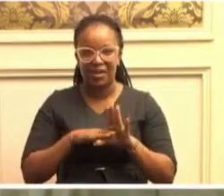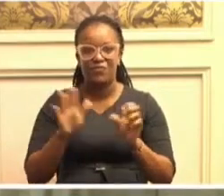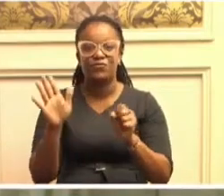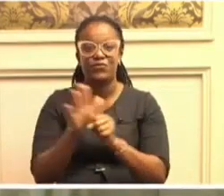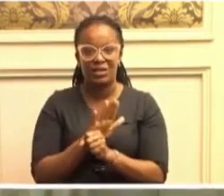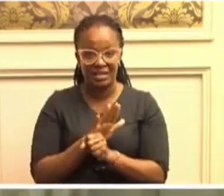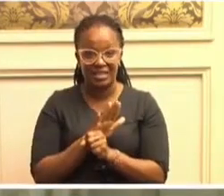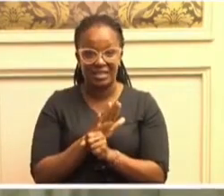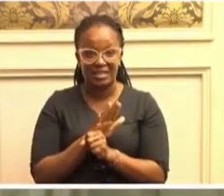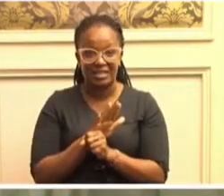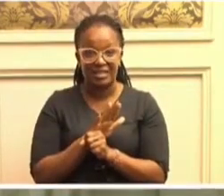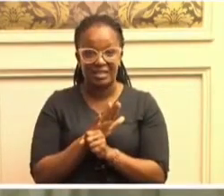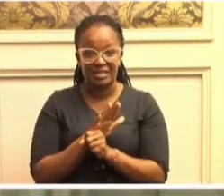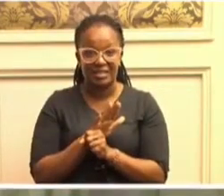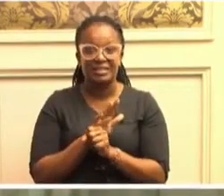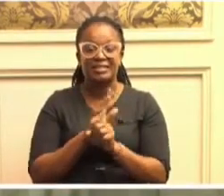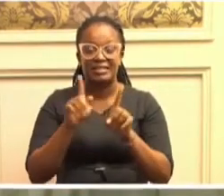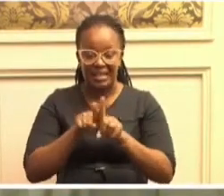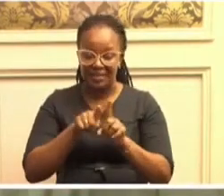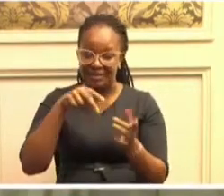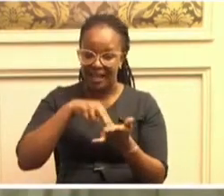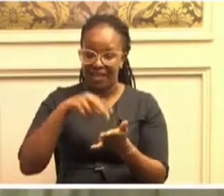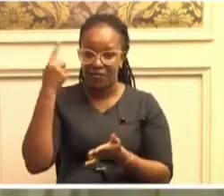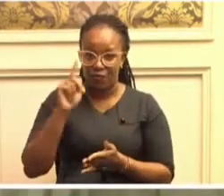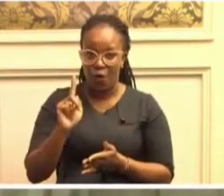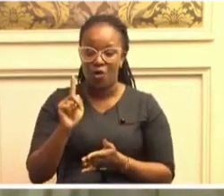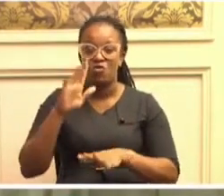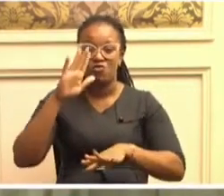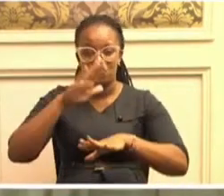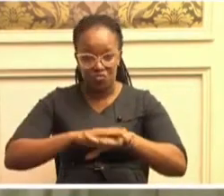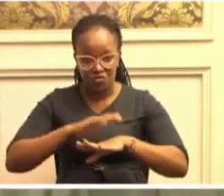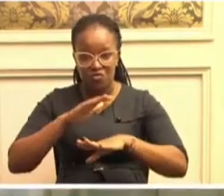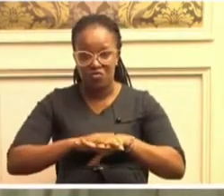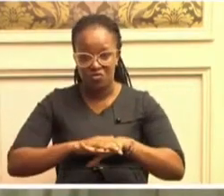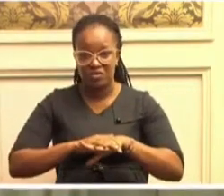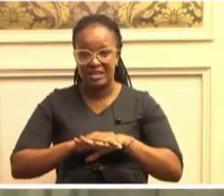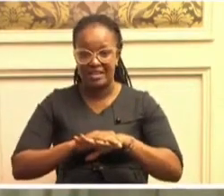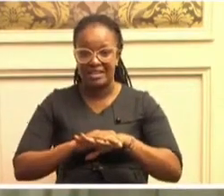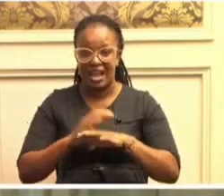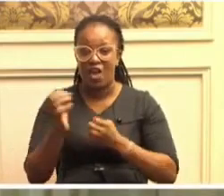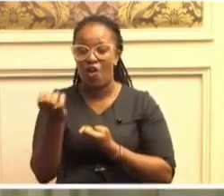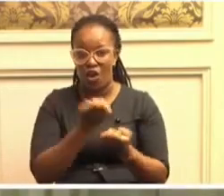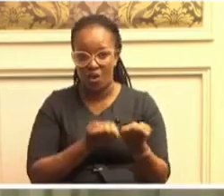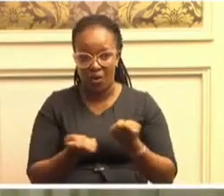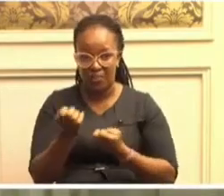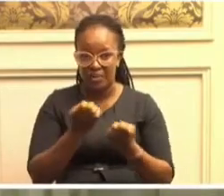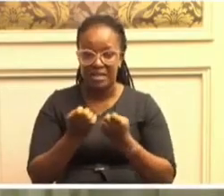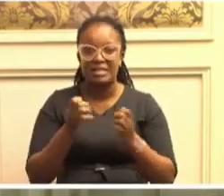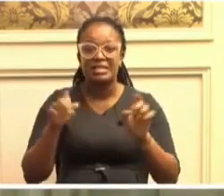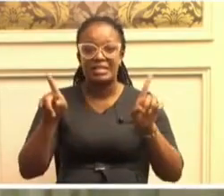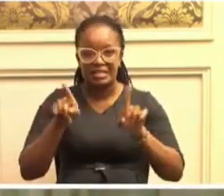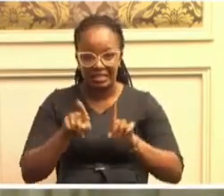We stand for Uchumibora, Msingithabiti, Omayendelew, and Democracy.